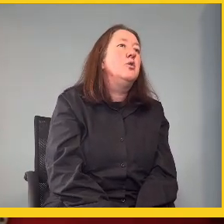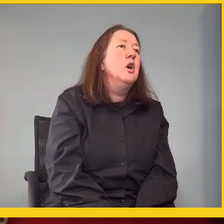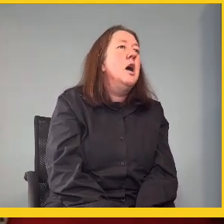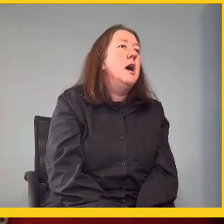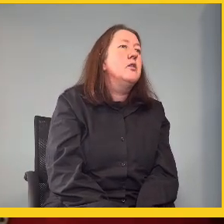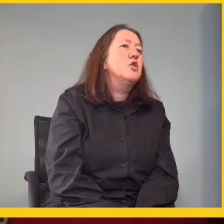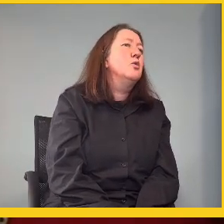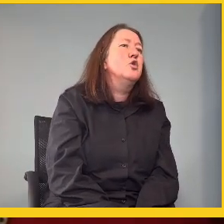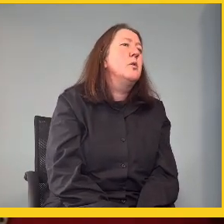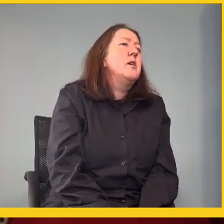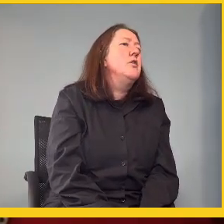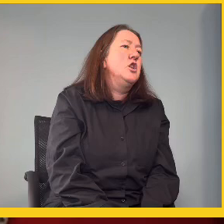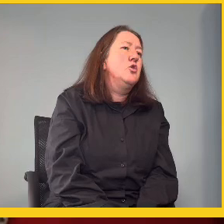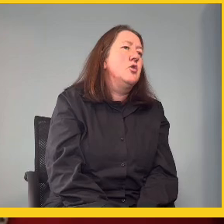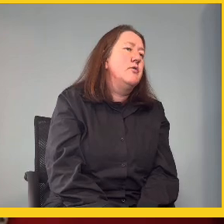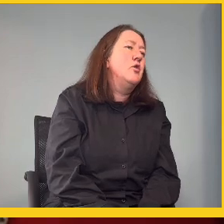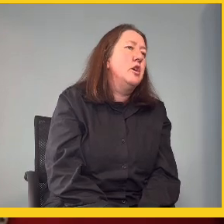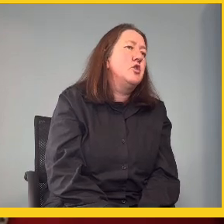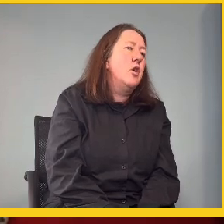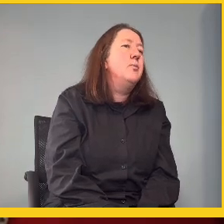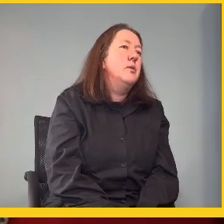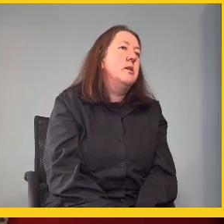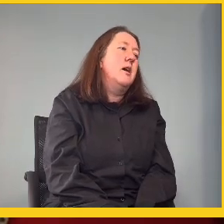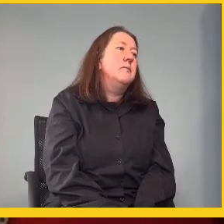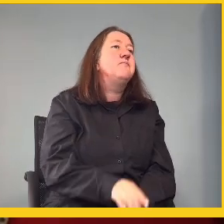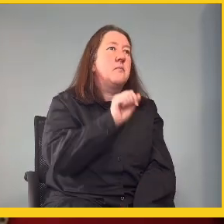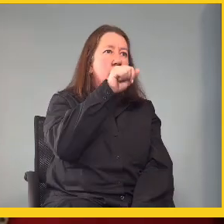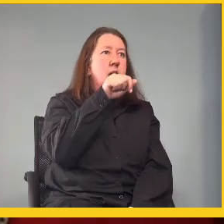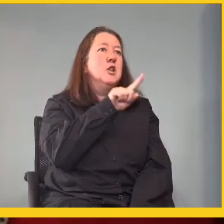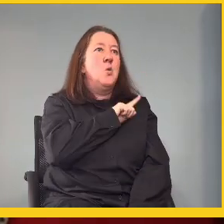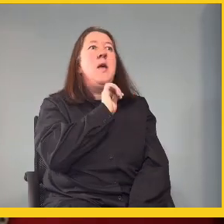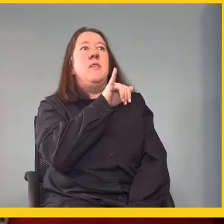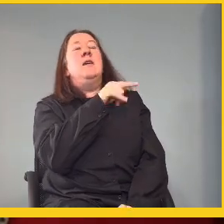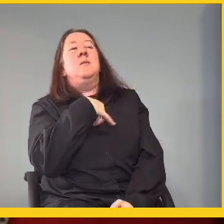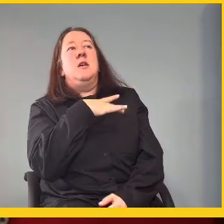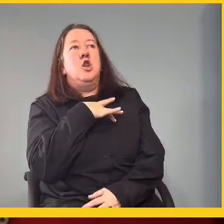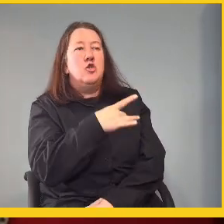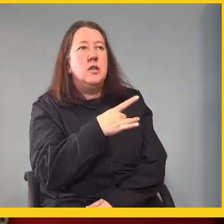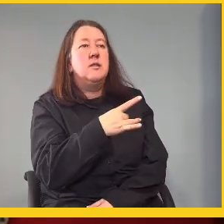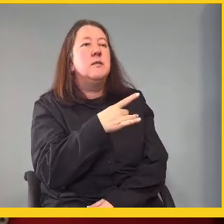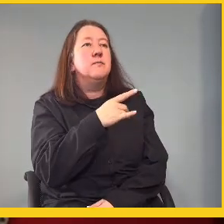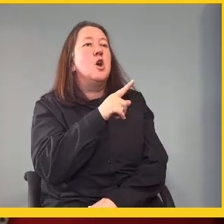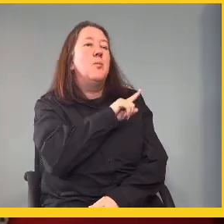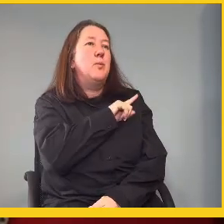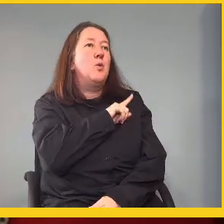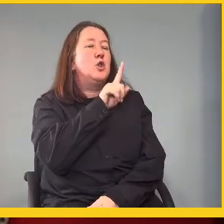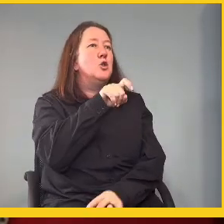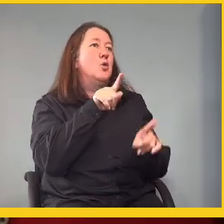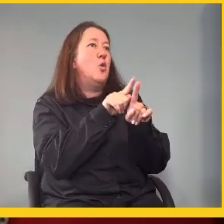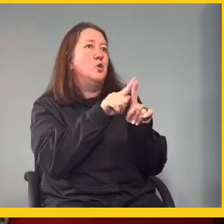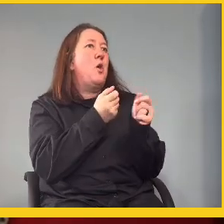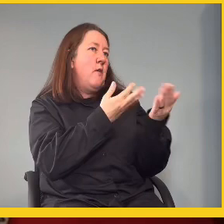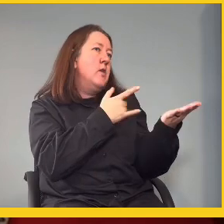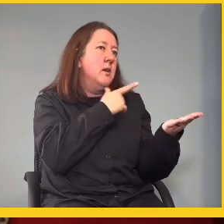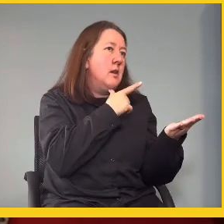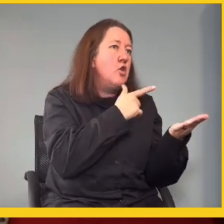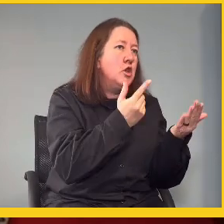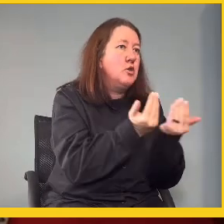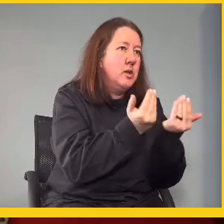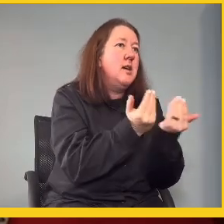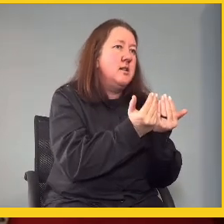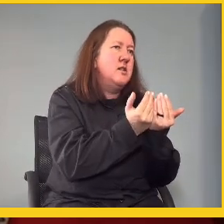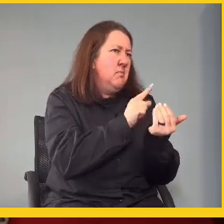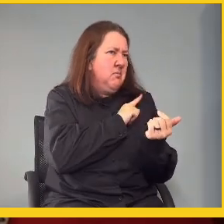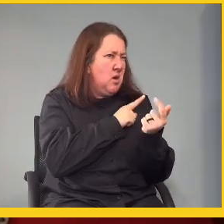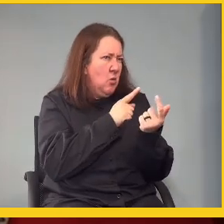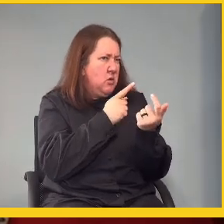out to other schools with hearing children. Yes, because that's my interest because it should also be offered in hearing schools as well.